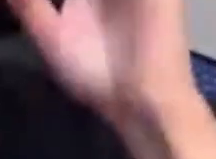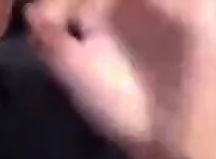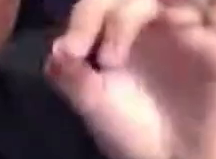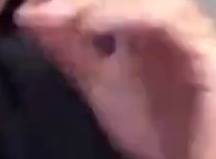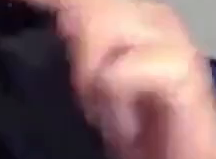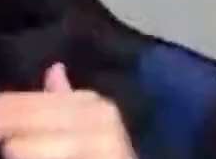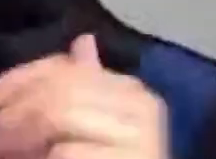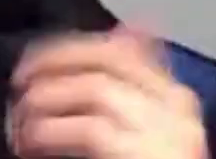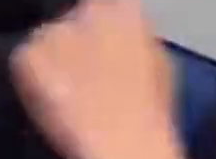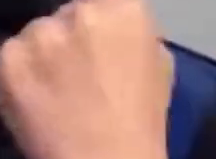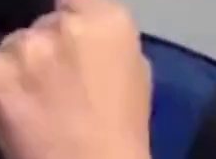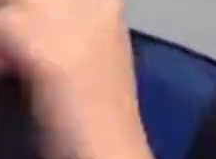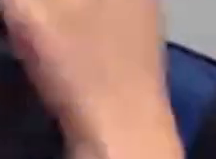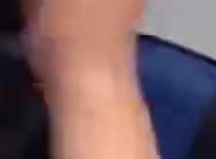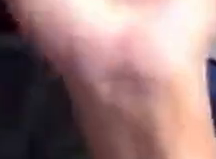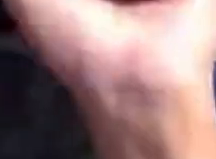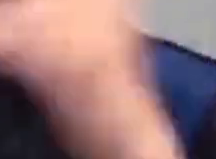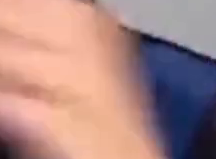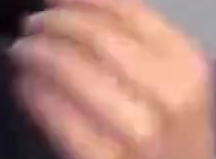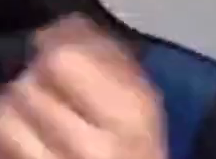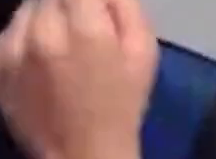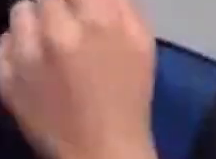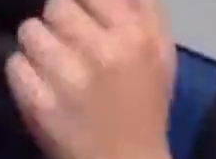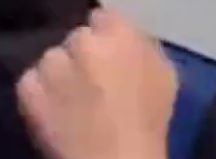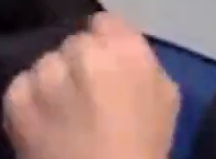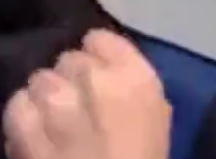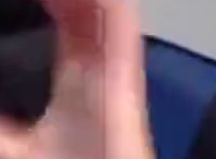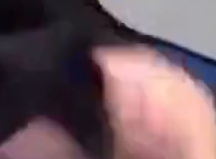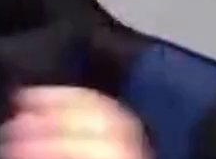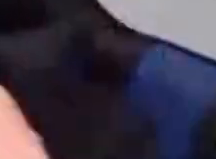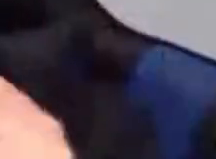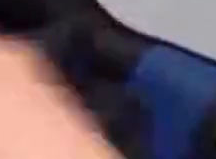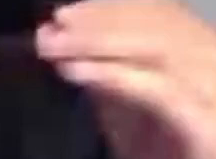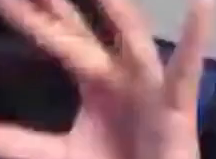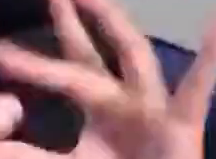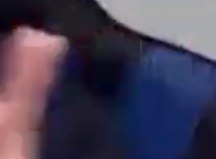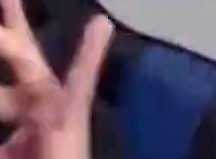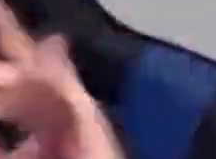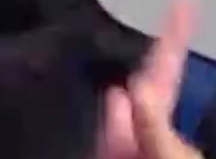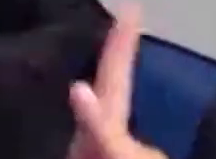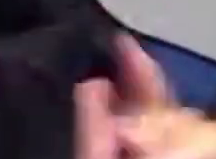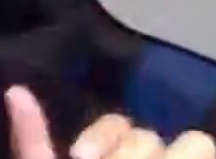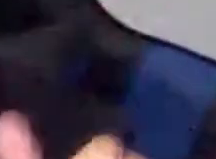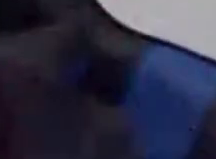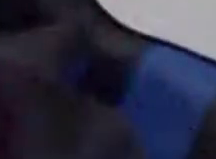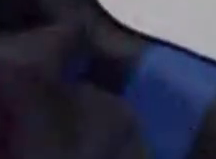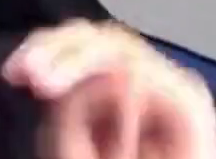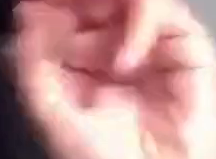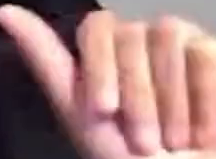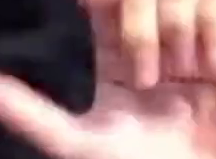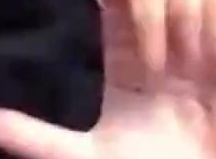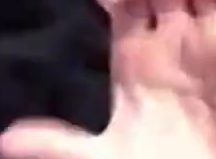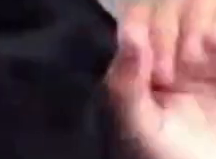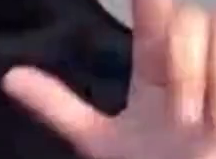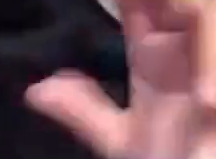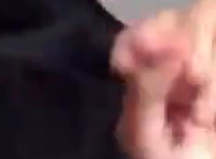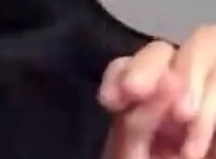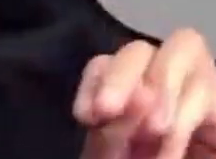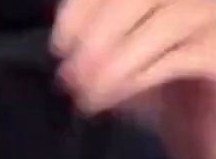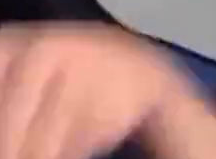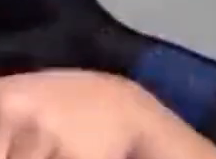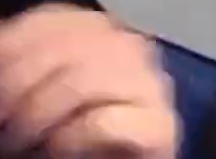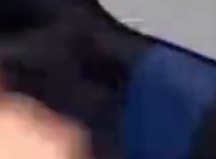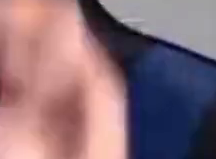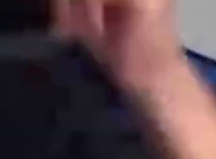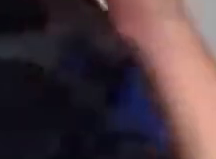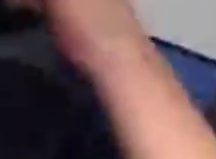movements, resilient groups, and connected people. Malcolm has been involved in political organizing education for more than